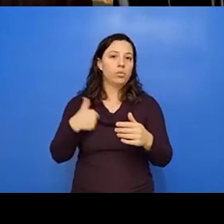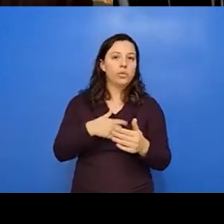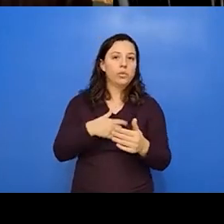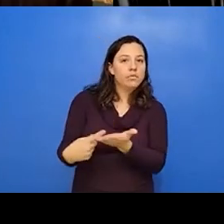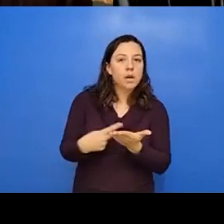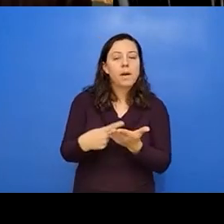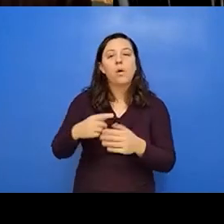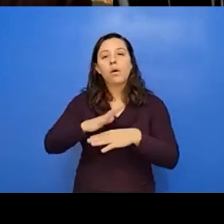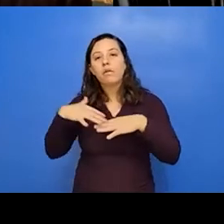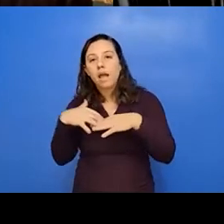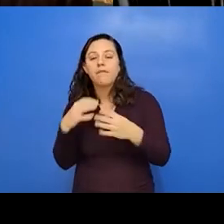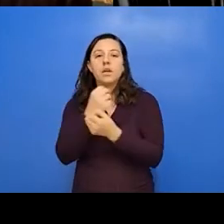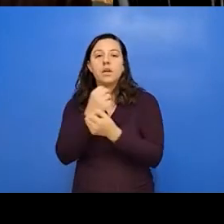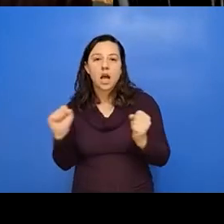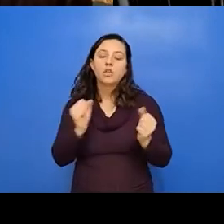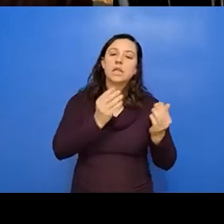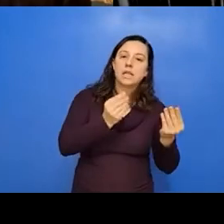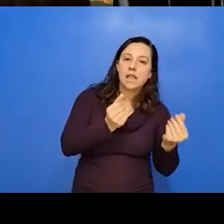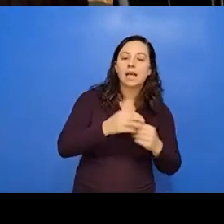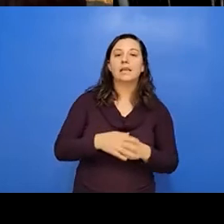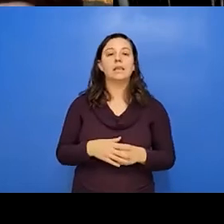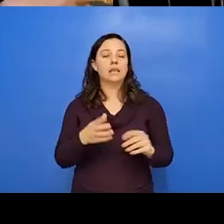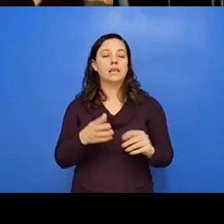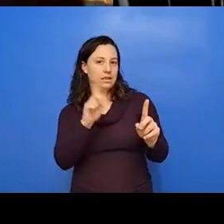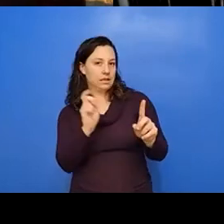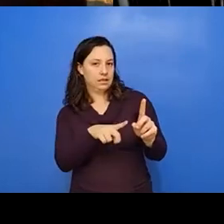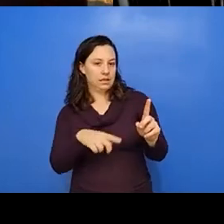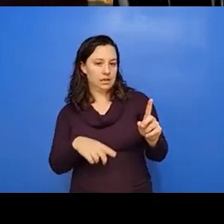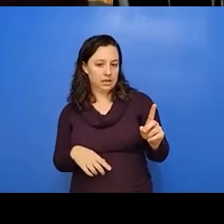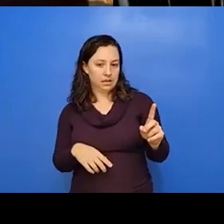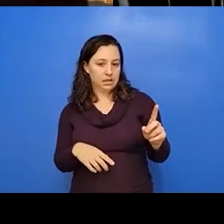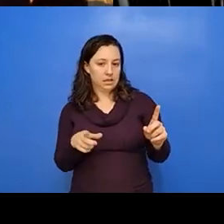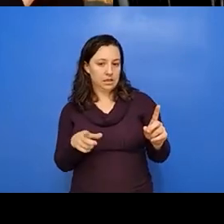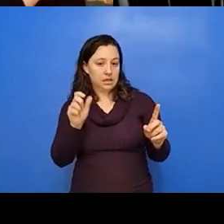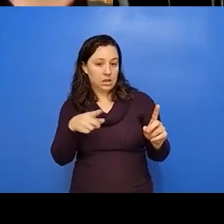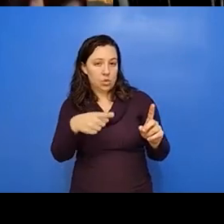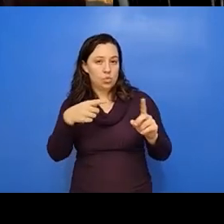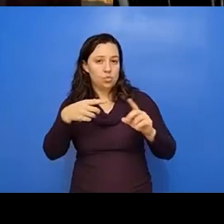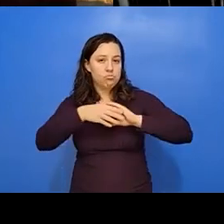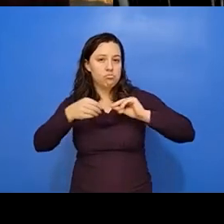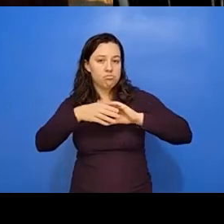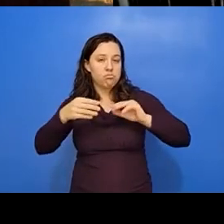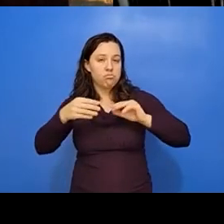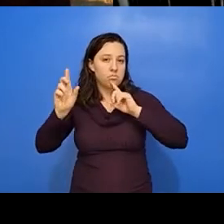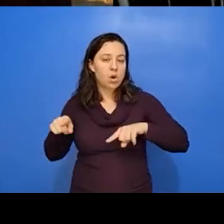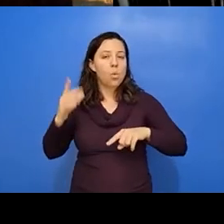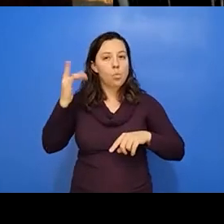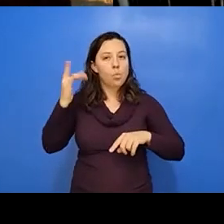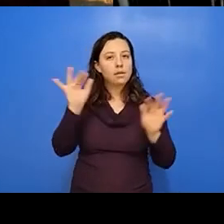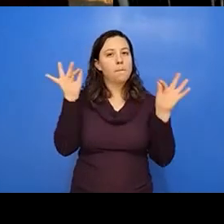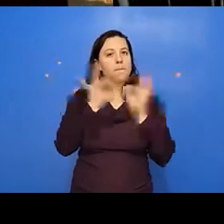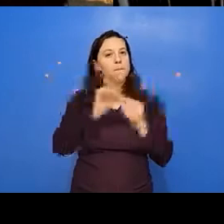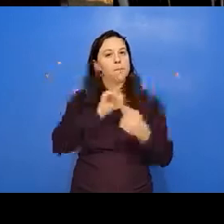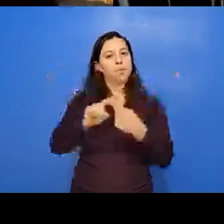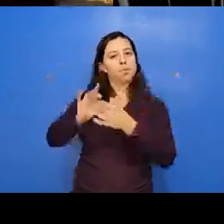and land, uh, can you talk a little bit about why it's important to reconnect with